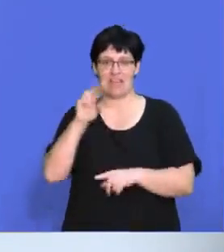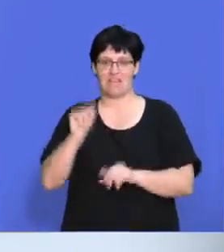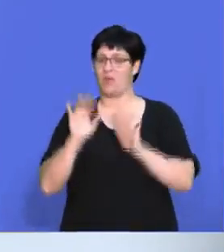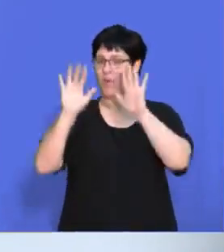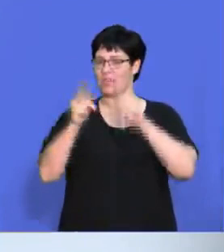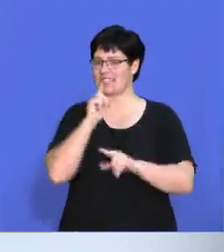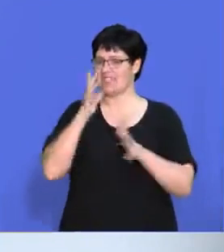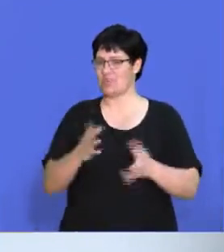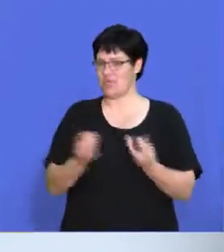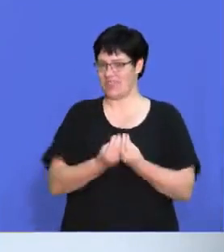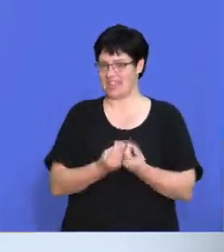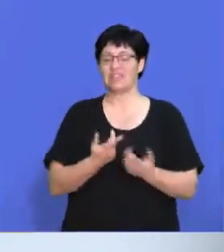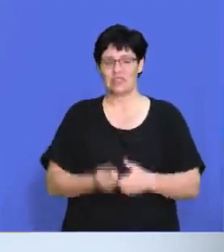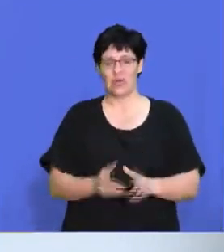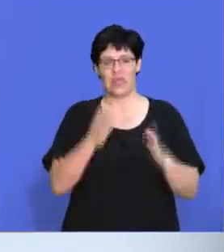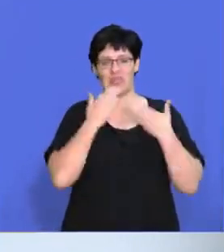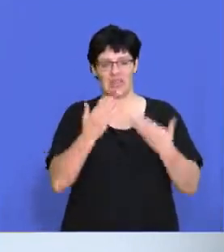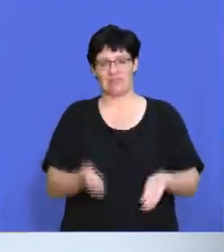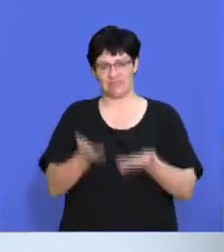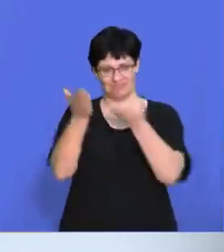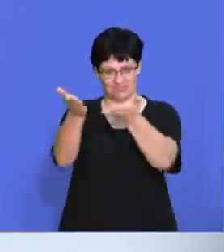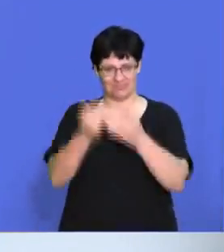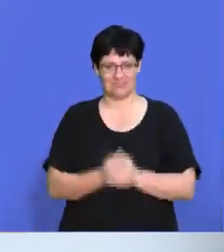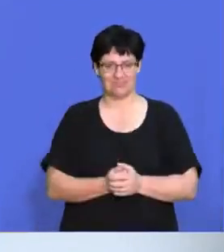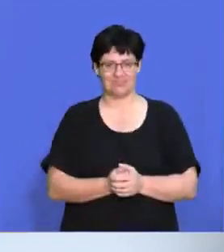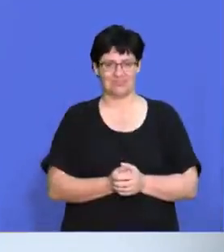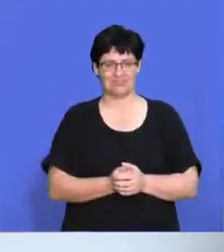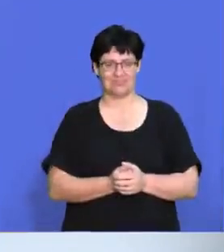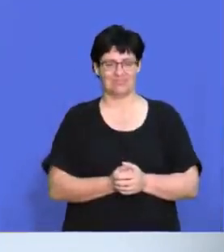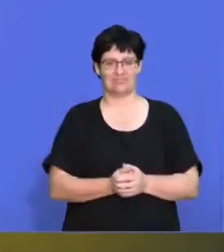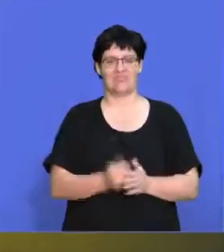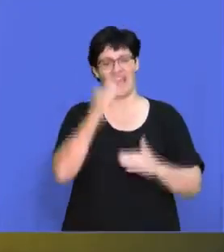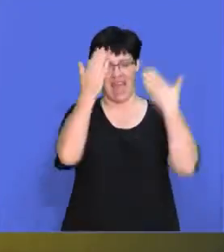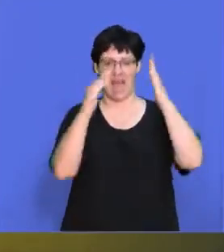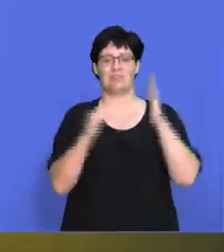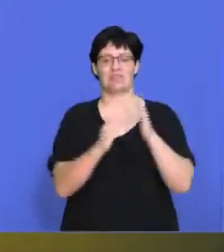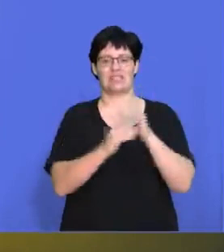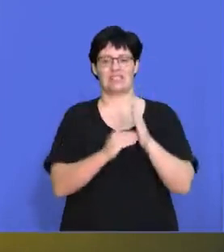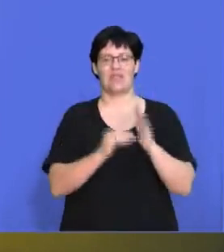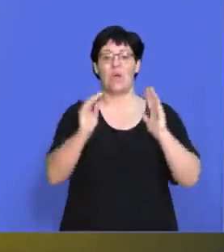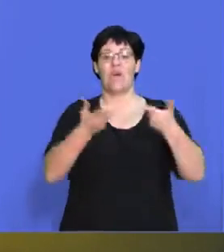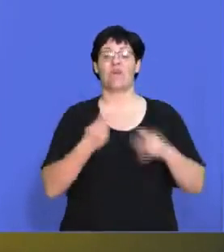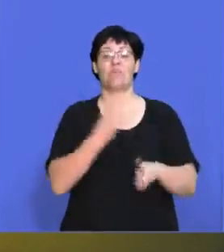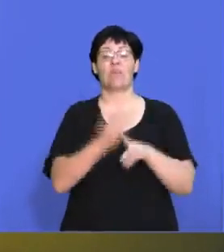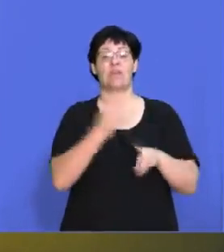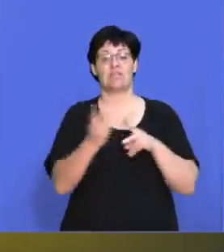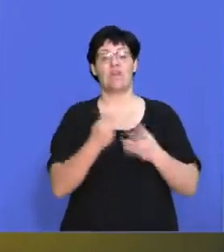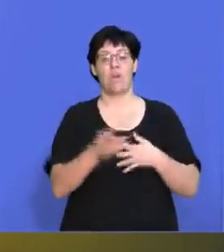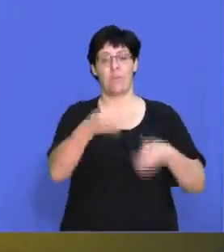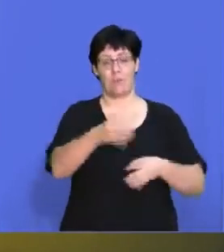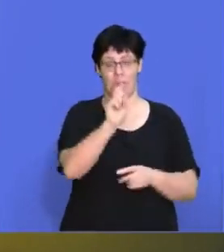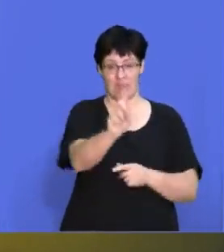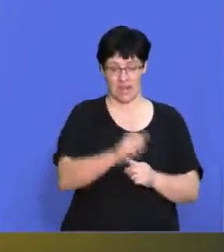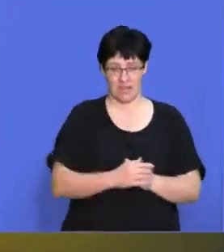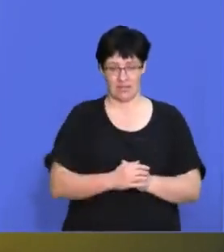well as Dave, our awesome teacher, with me. thank you so much guys, and over to you. Hi, Matrix. Welcome to your preparation for